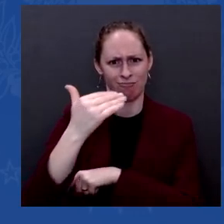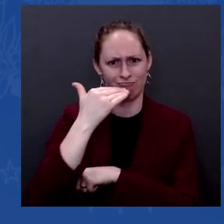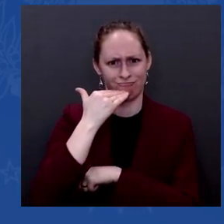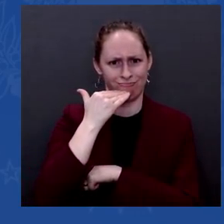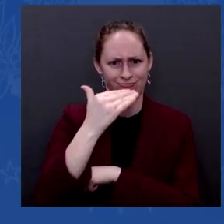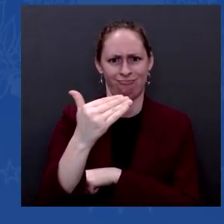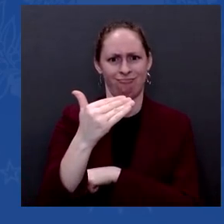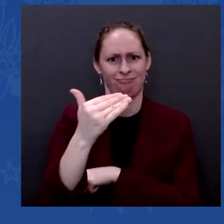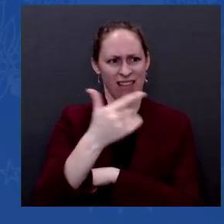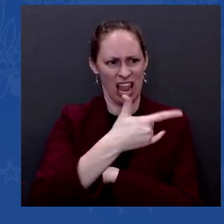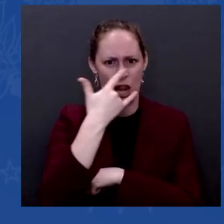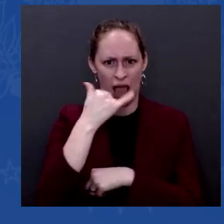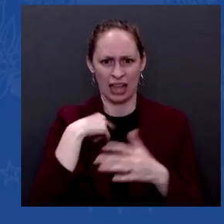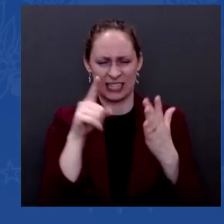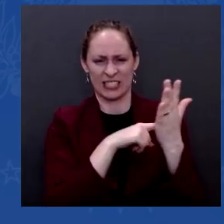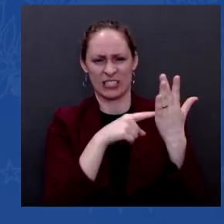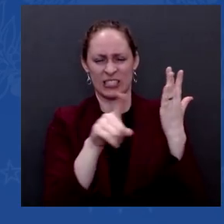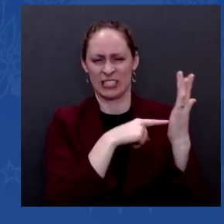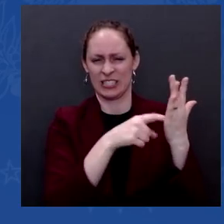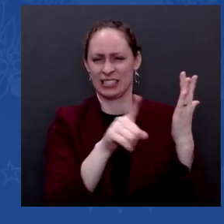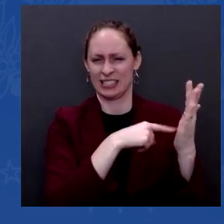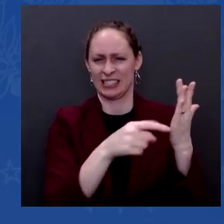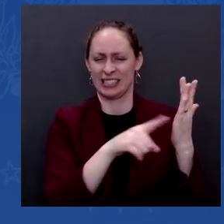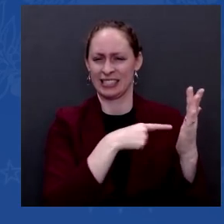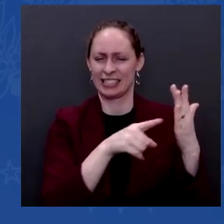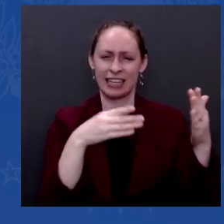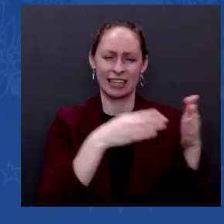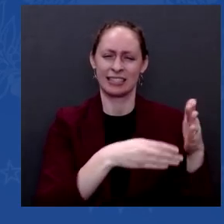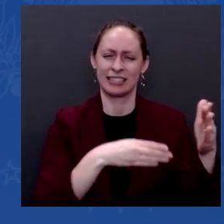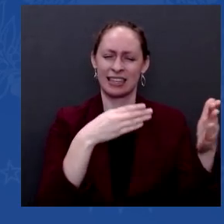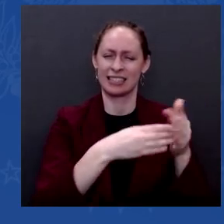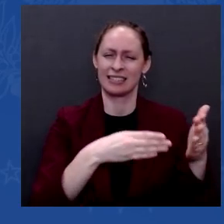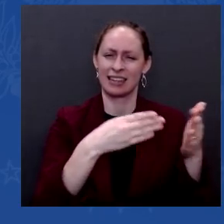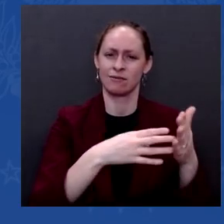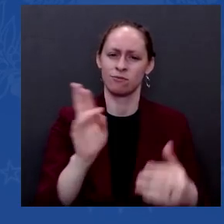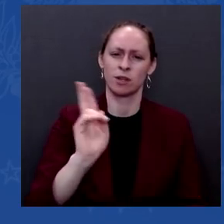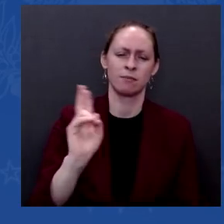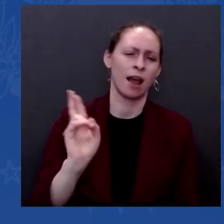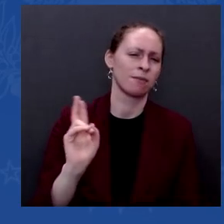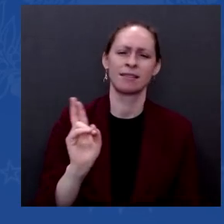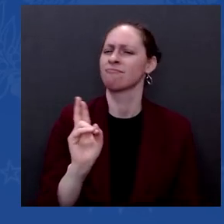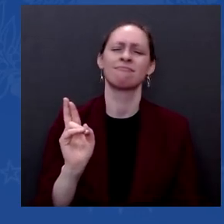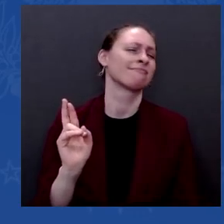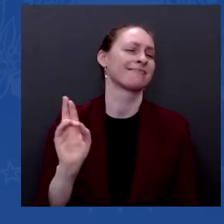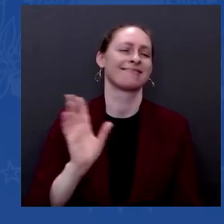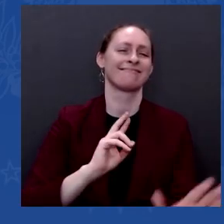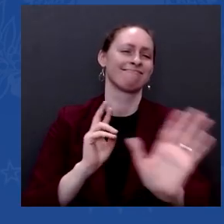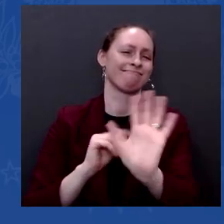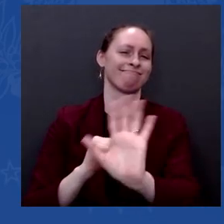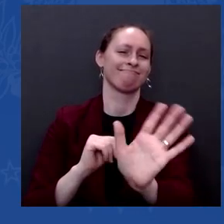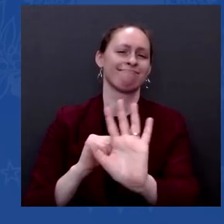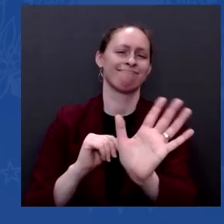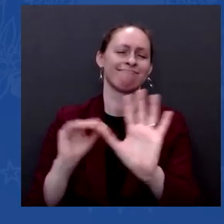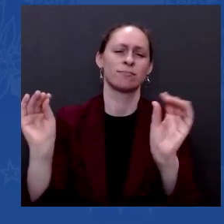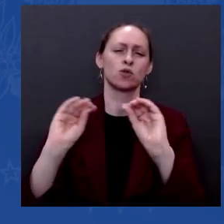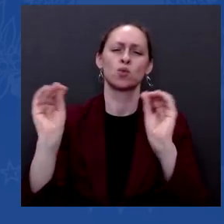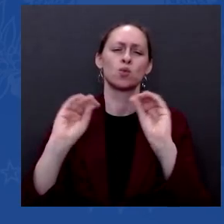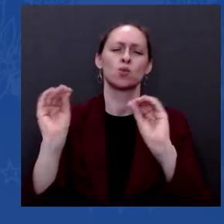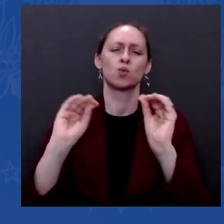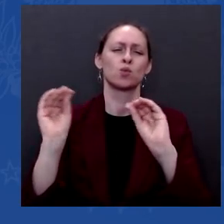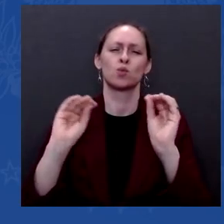senator, any congressman publicly. And my disagreements with them have been